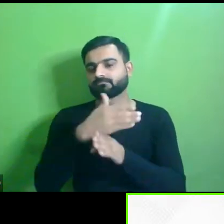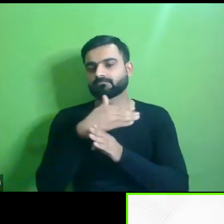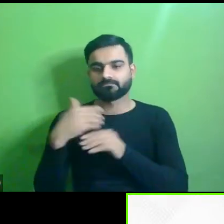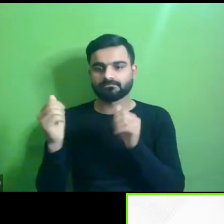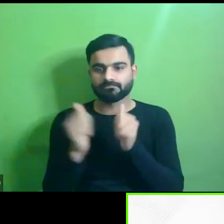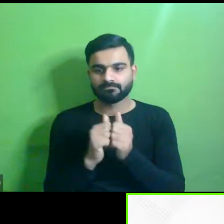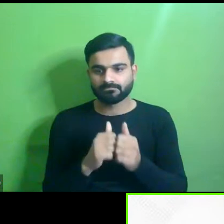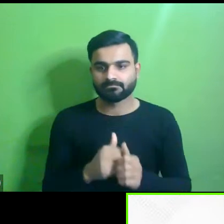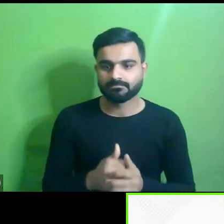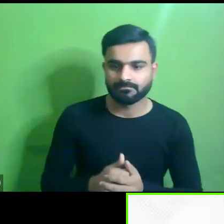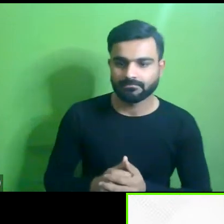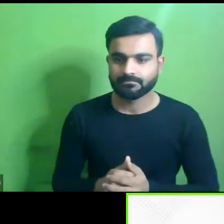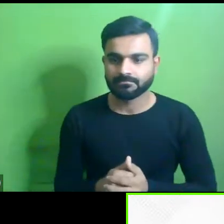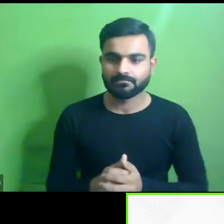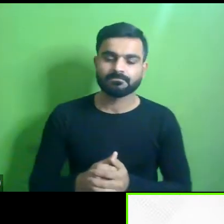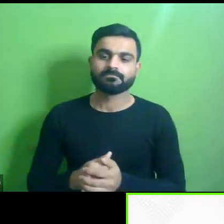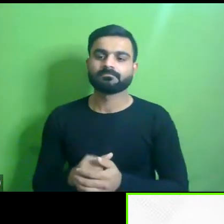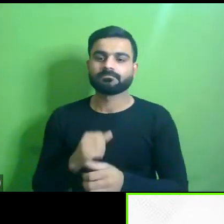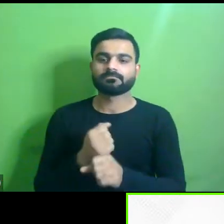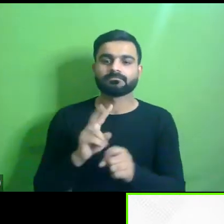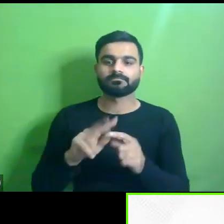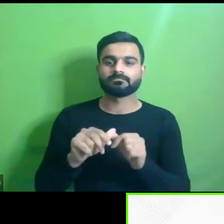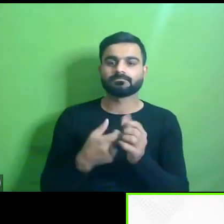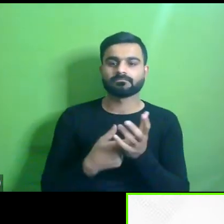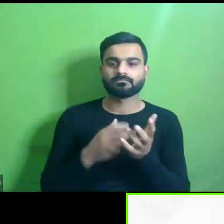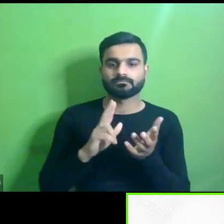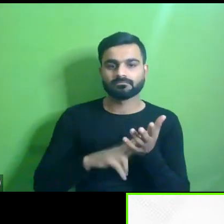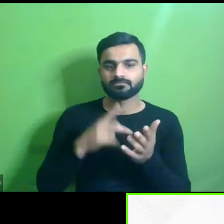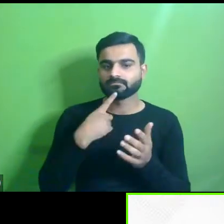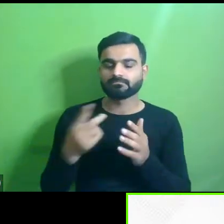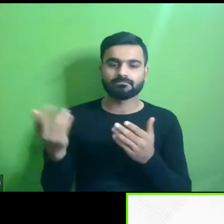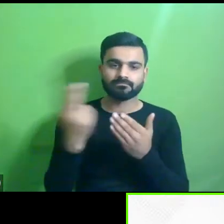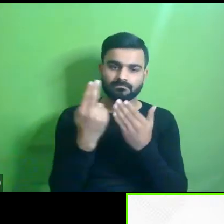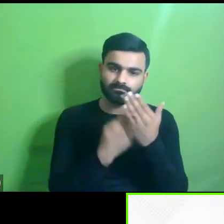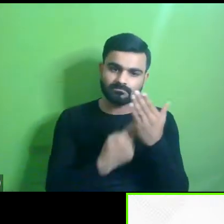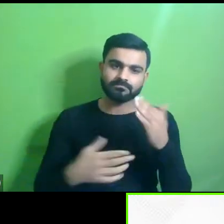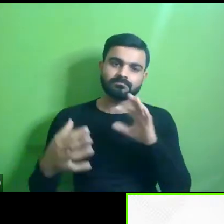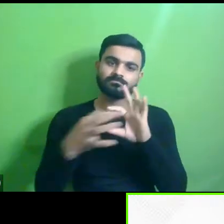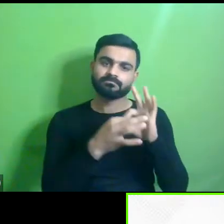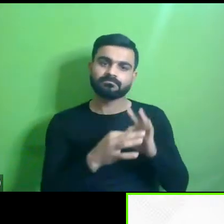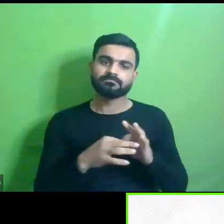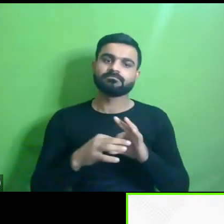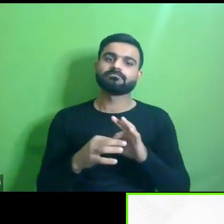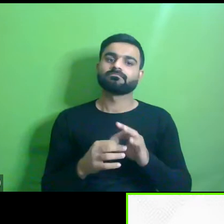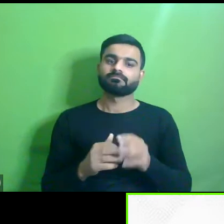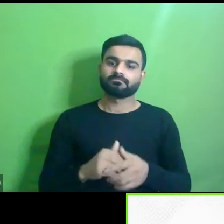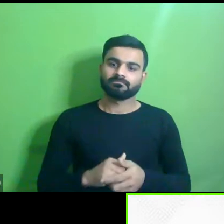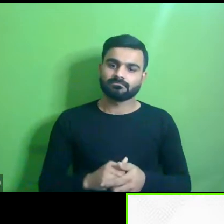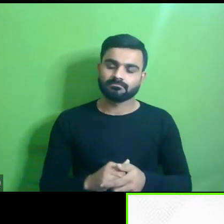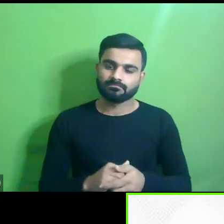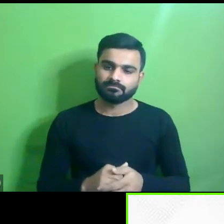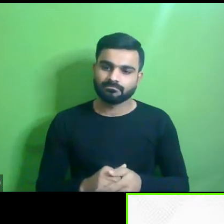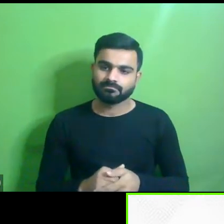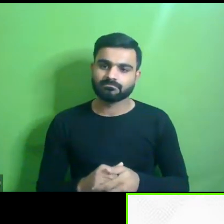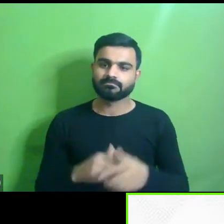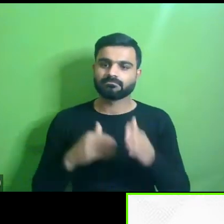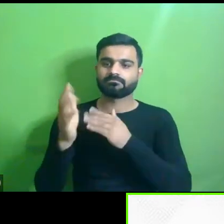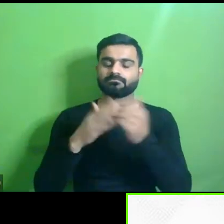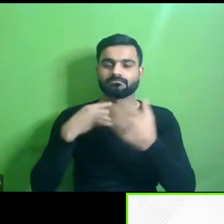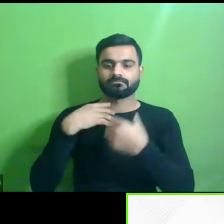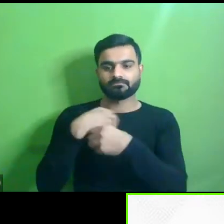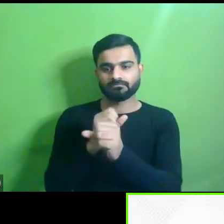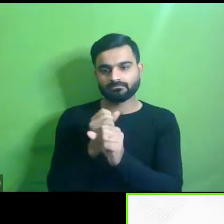um the coherence um between the designers and the implementees implementers architects engineers